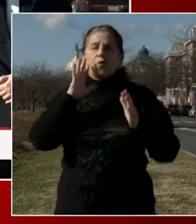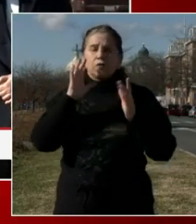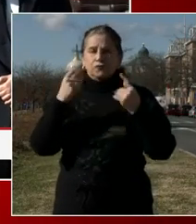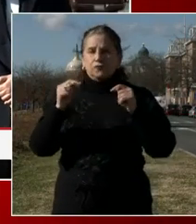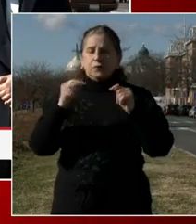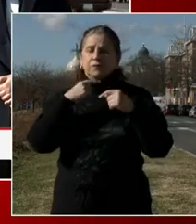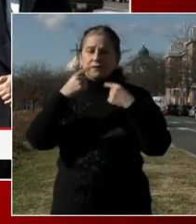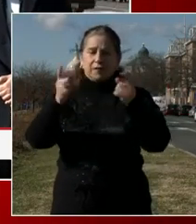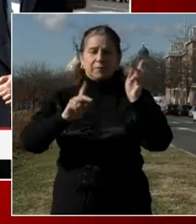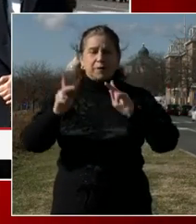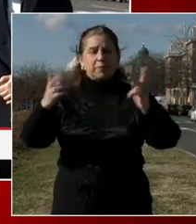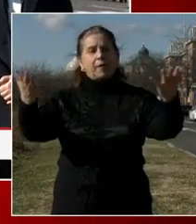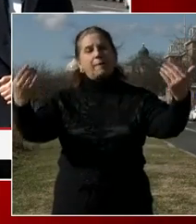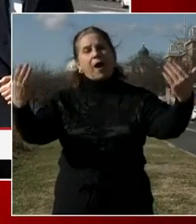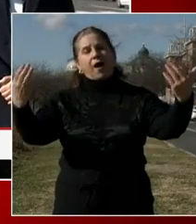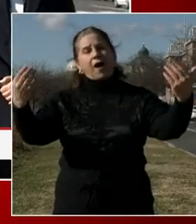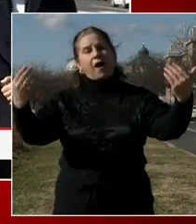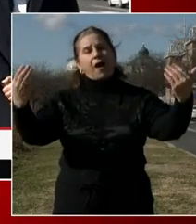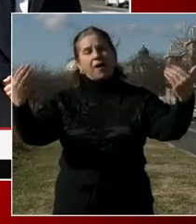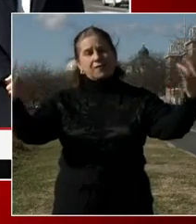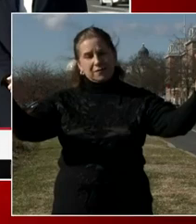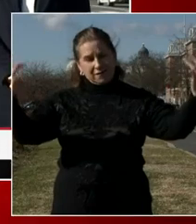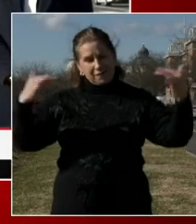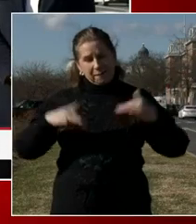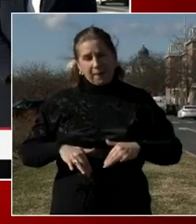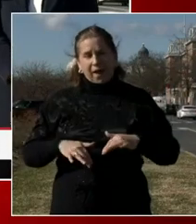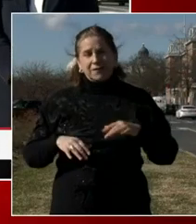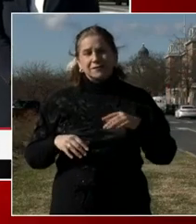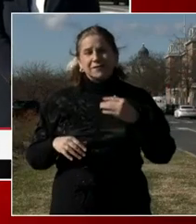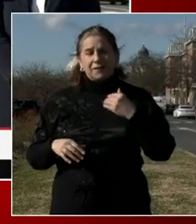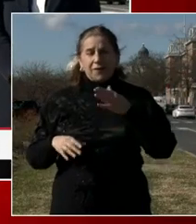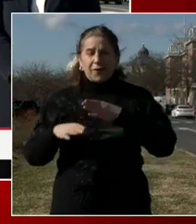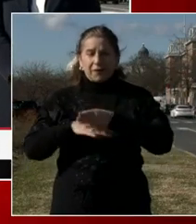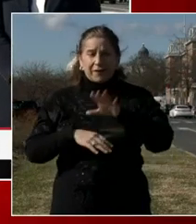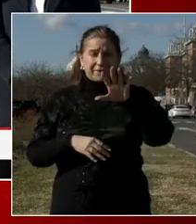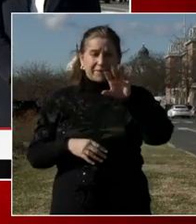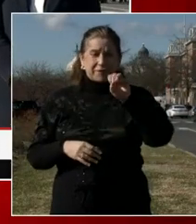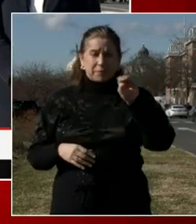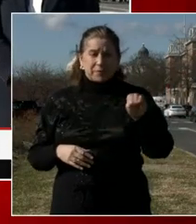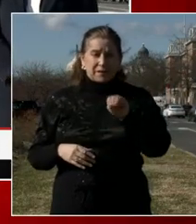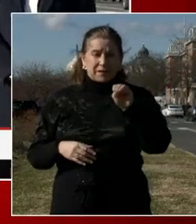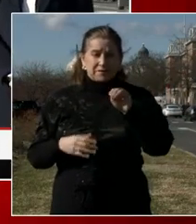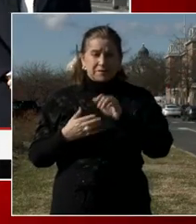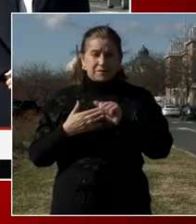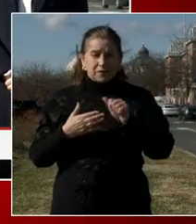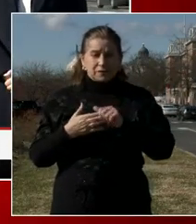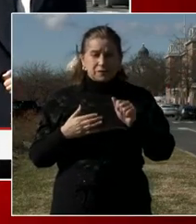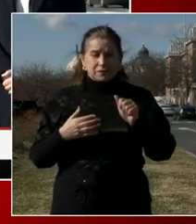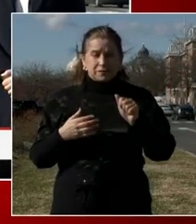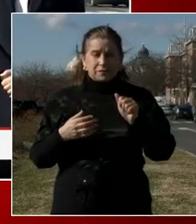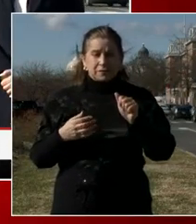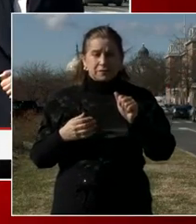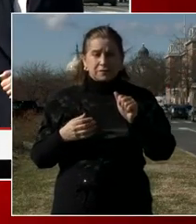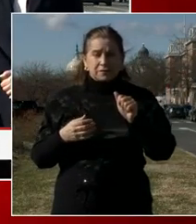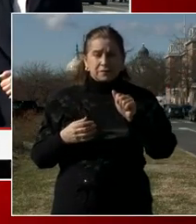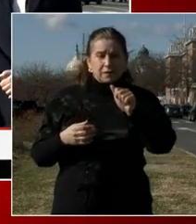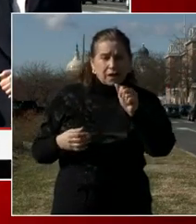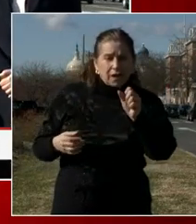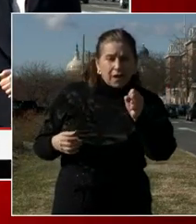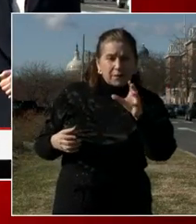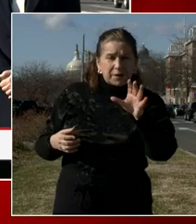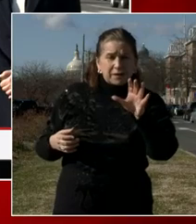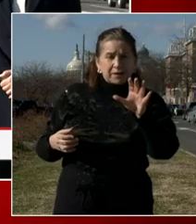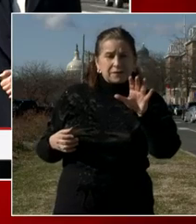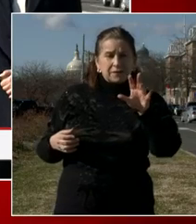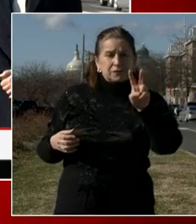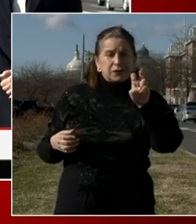over 50 million people live within 250 miles of Washington, D.C. So we're going to focus on all those amazing things that